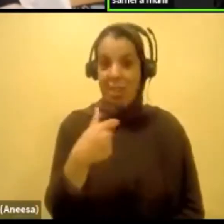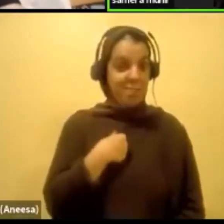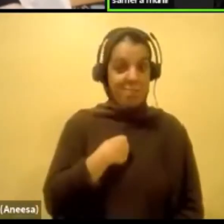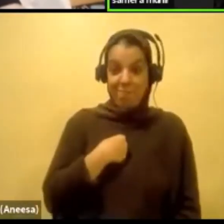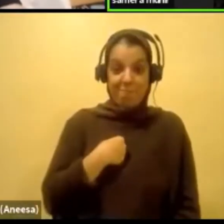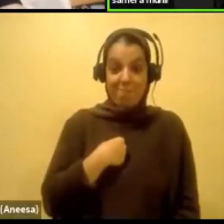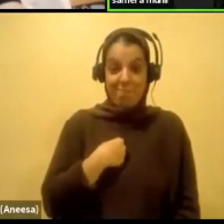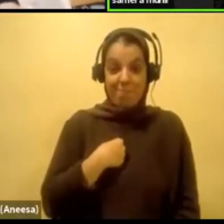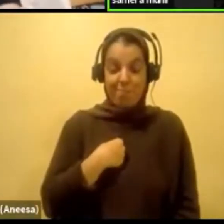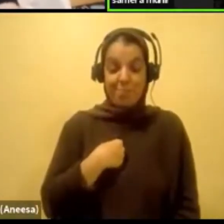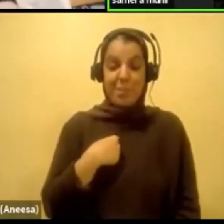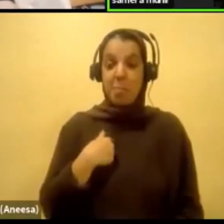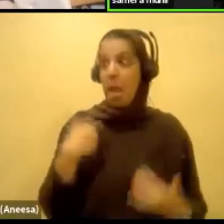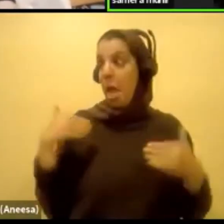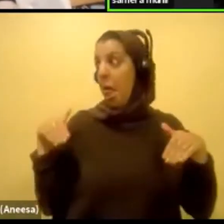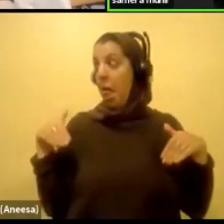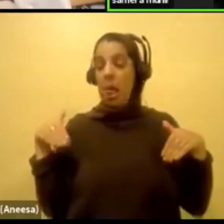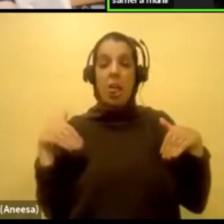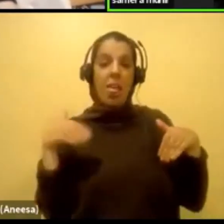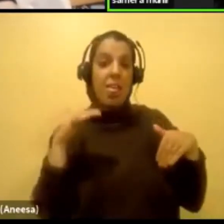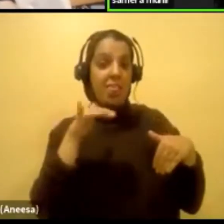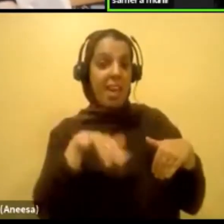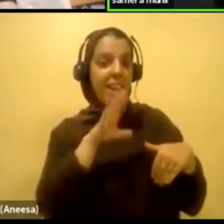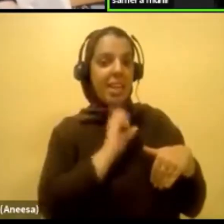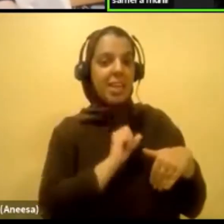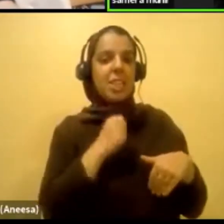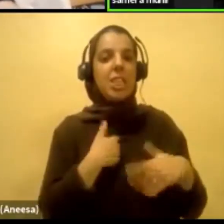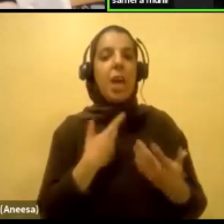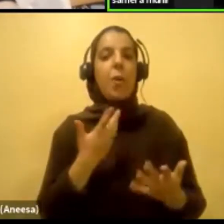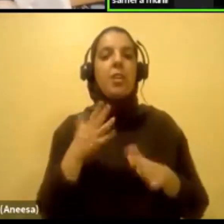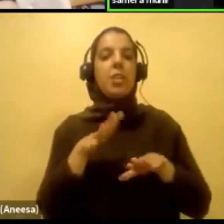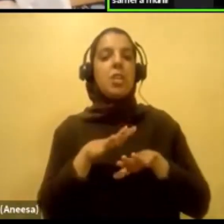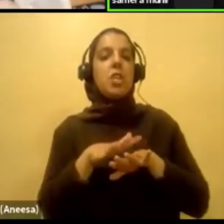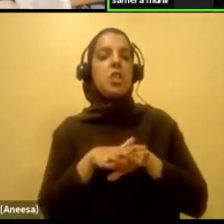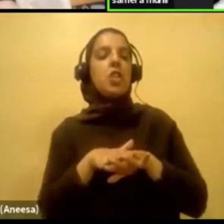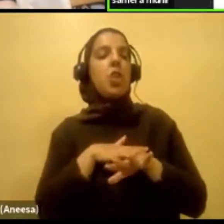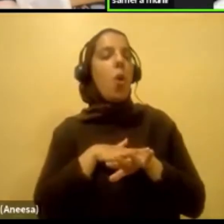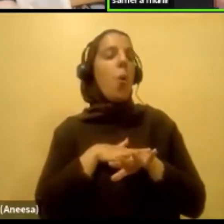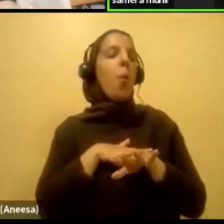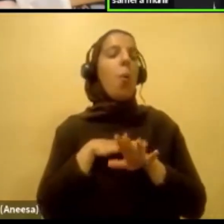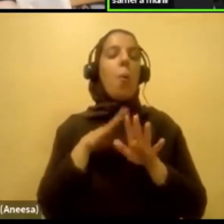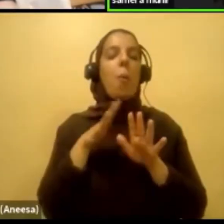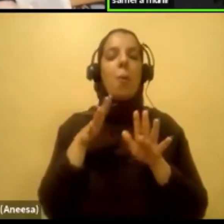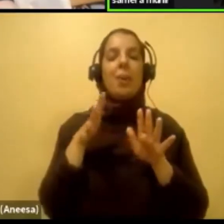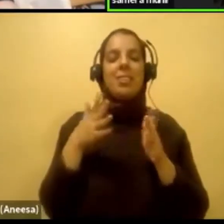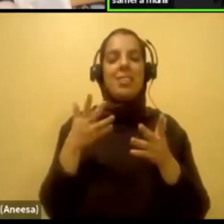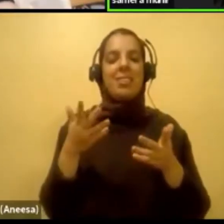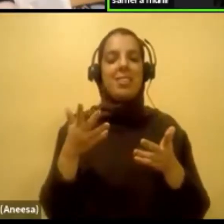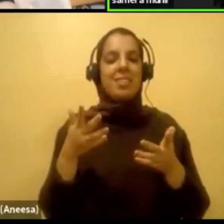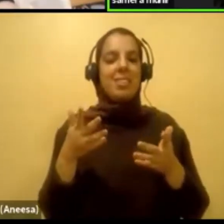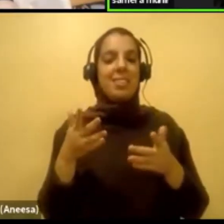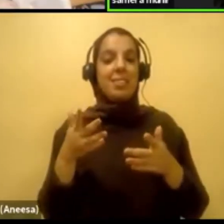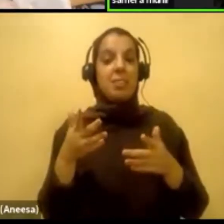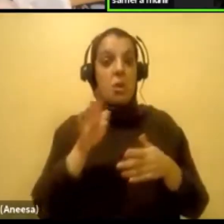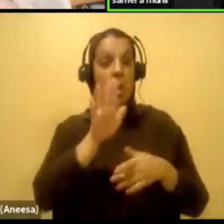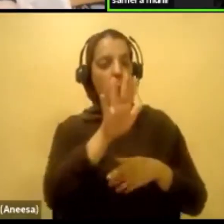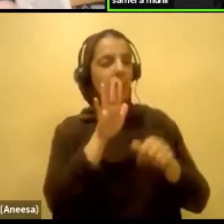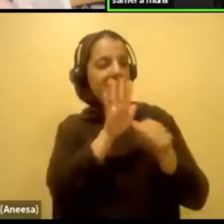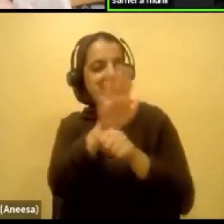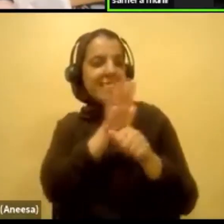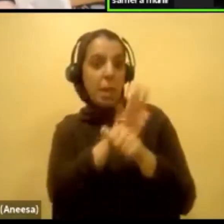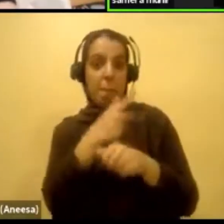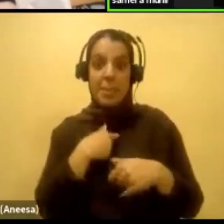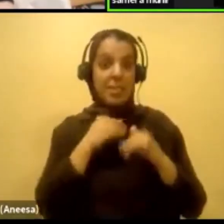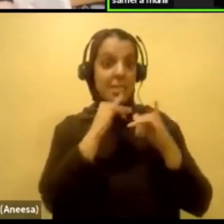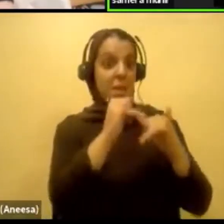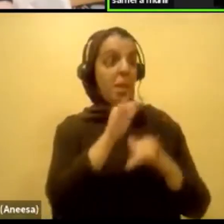didn't do any, I, I was a slow vocal person. Like, I didn't, I wasn't anywhere close to where you are. And I think you're